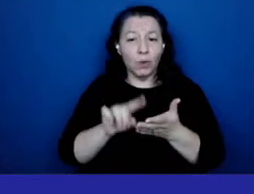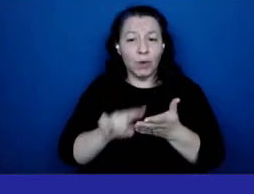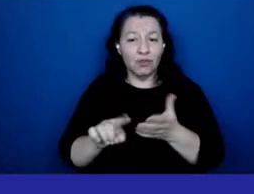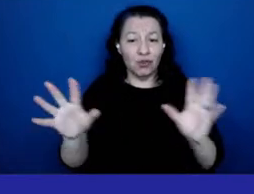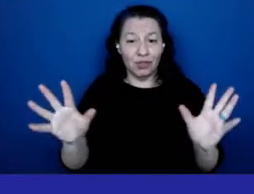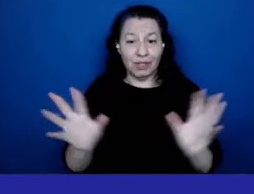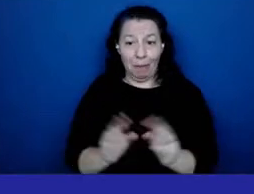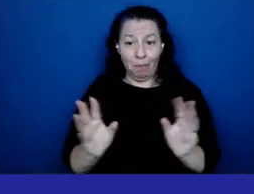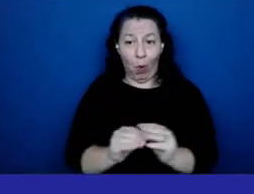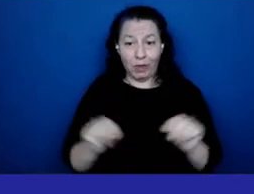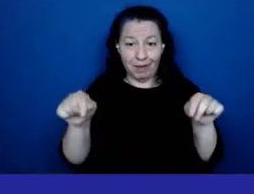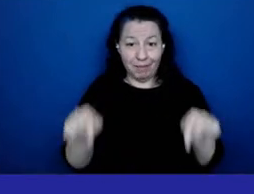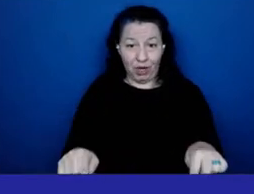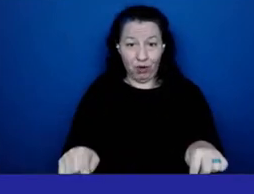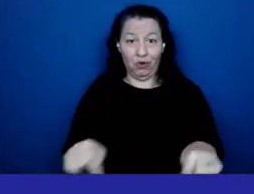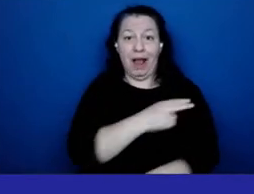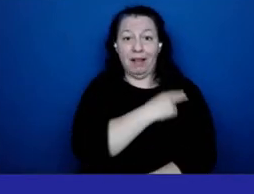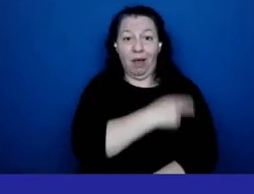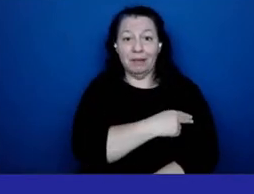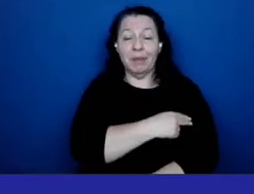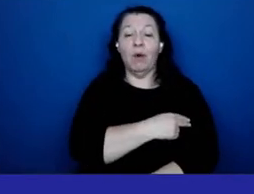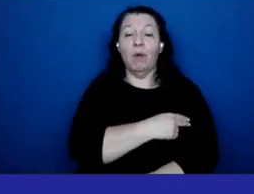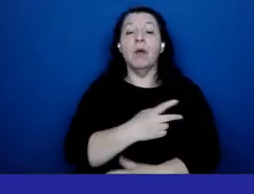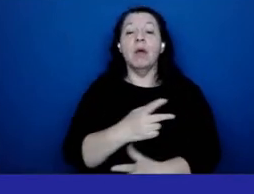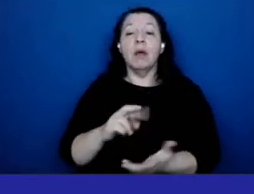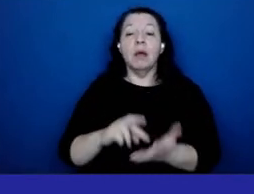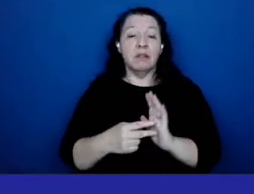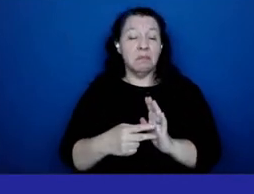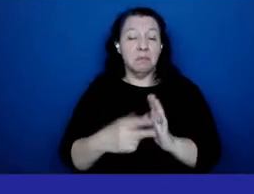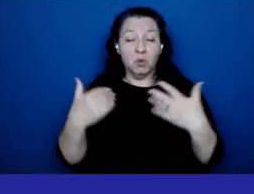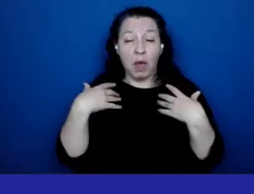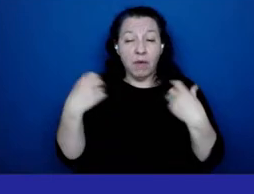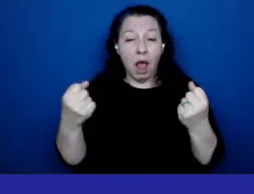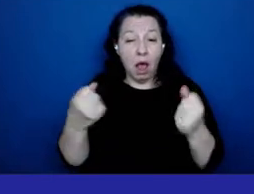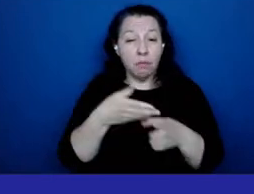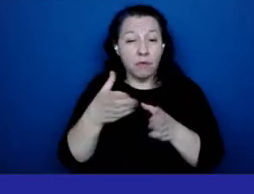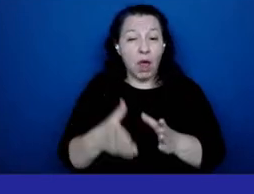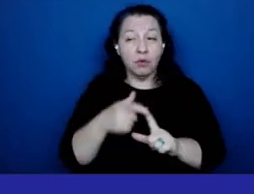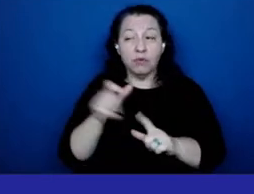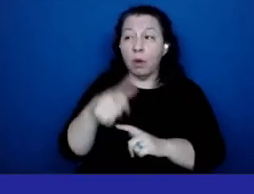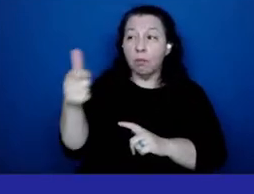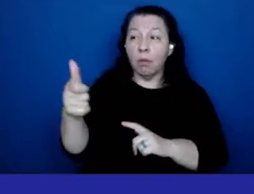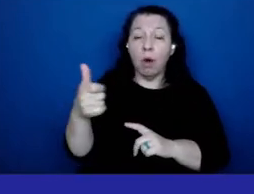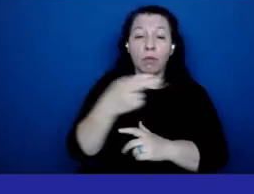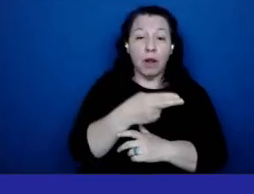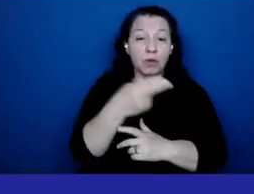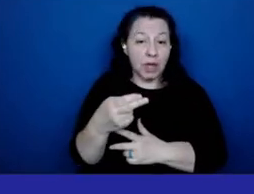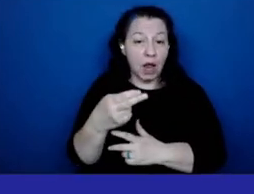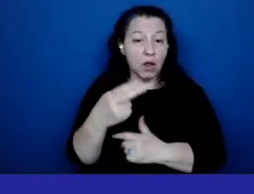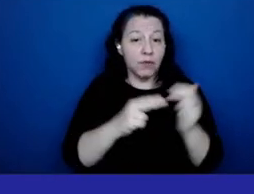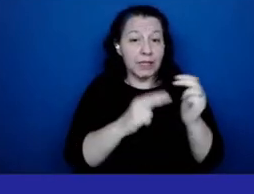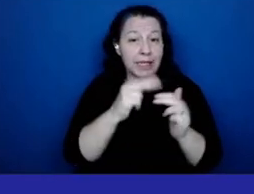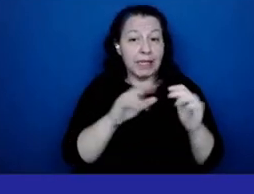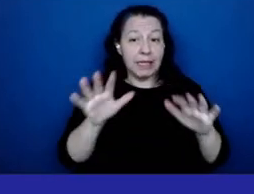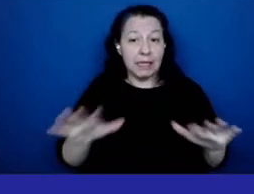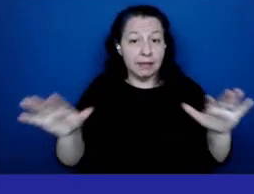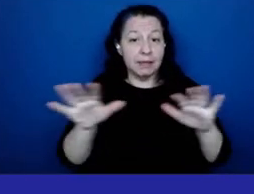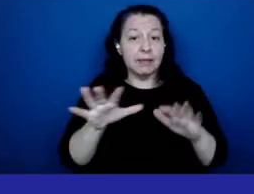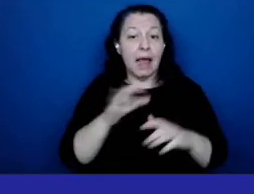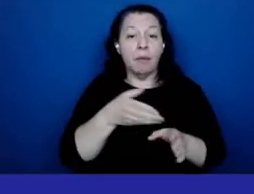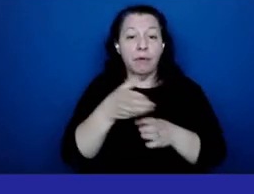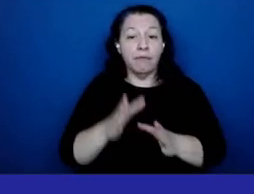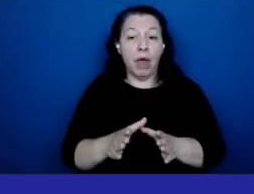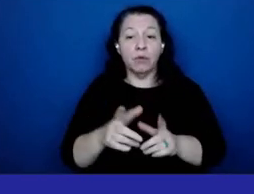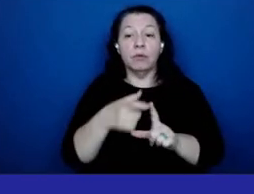hospital in attendance were health professionals from other health and hospital facilities and professionals